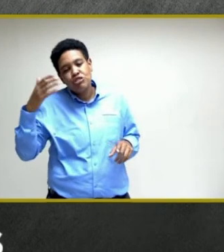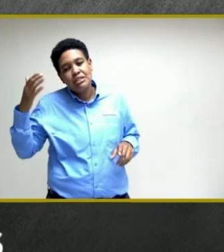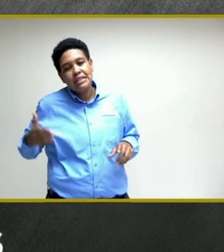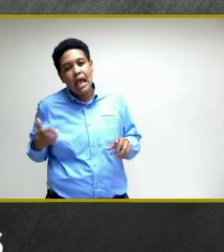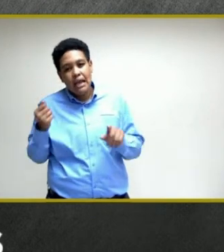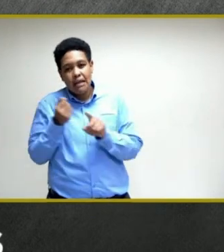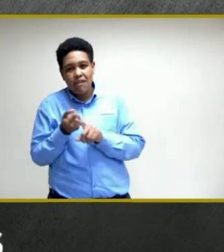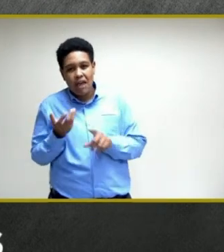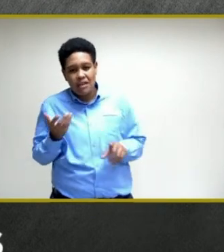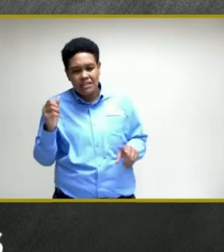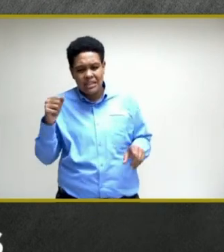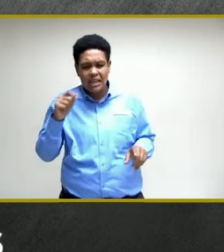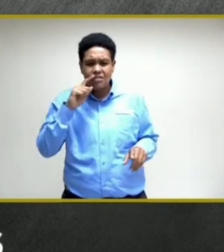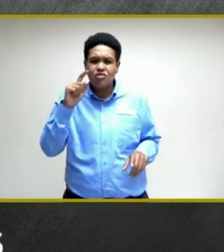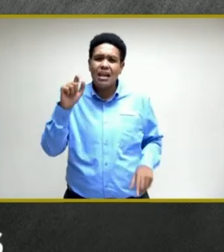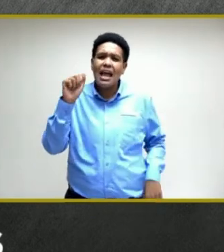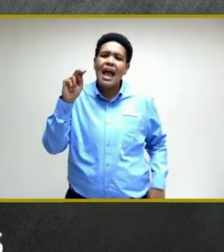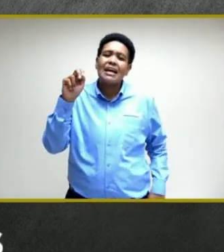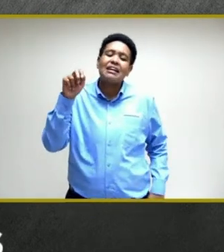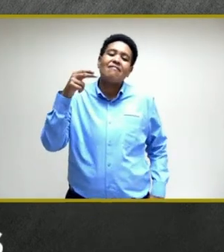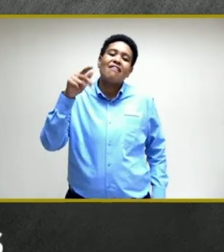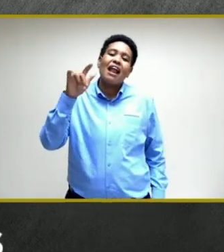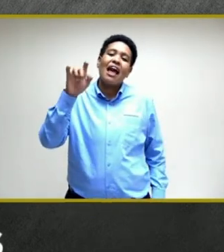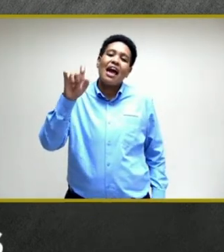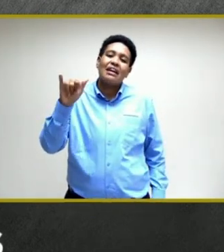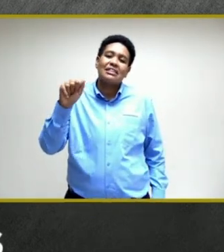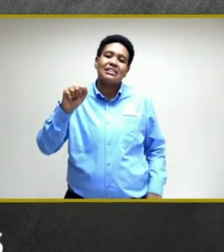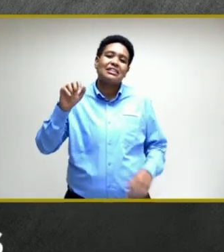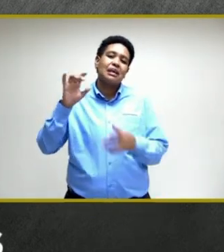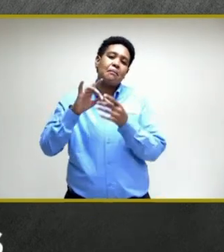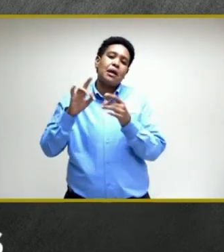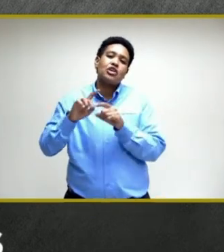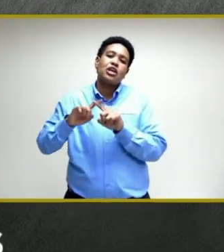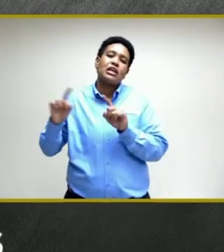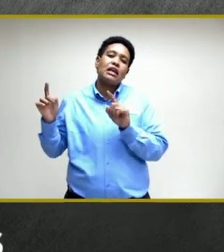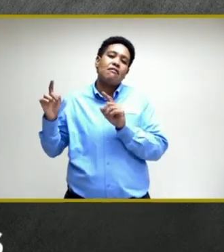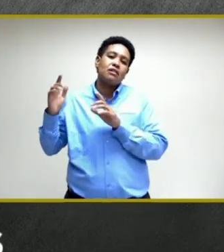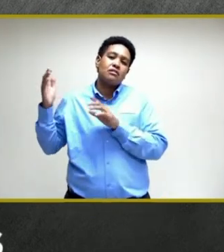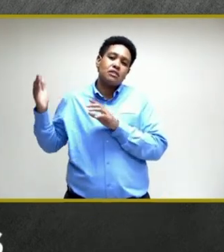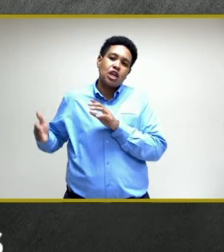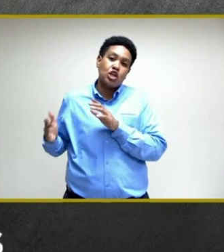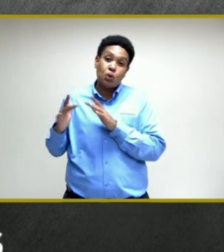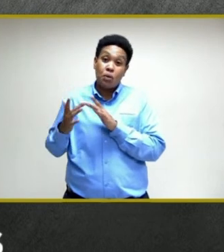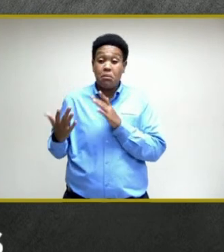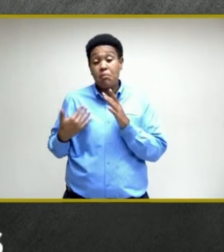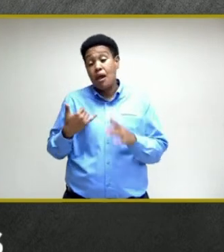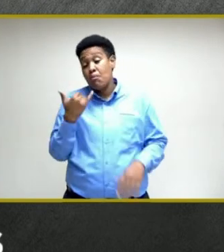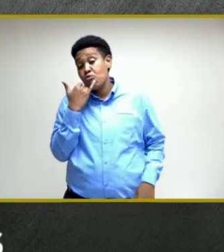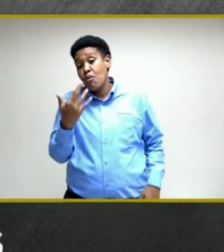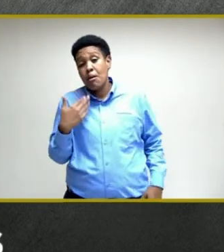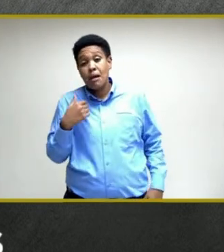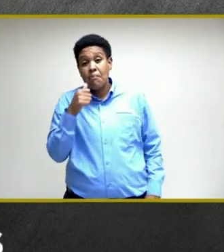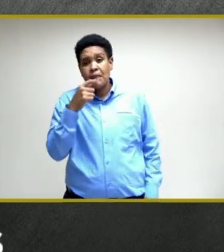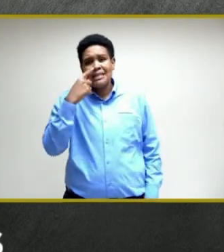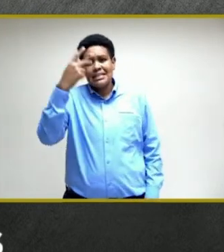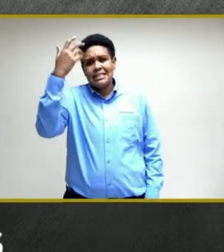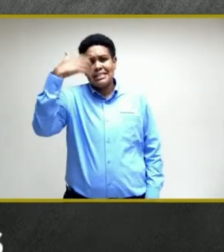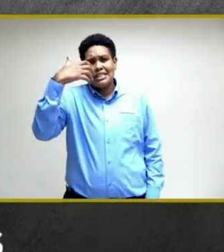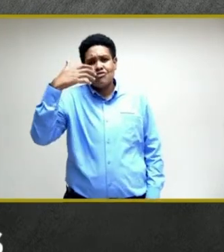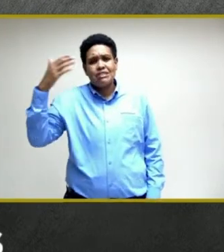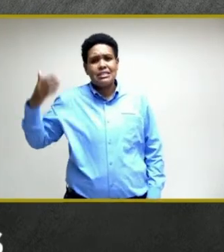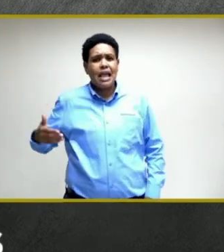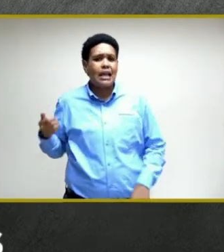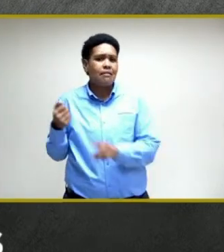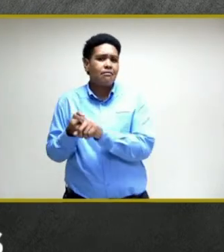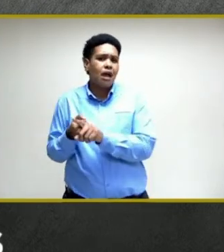effects? Yes, there's anaphylaxis mentioned in a different section of the website I saw. Maybe I'm wrong, maybe I'm not seeing these serious side effects mentioned,